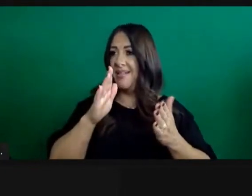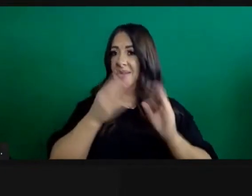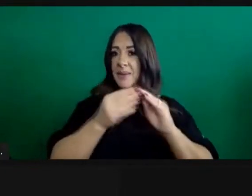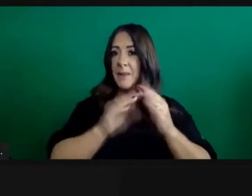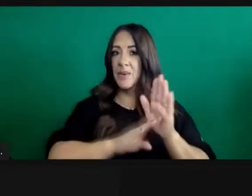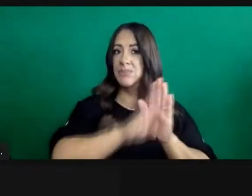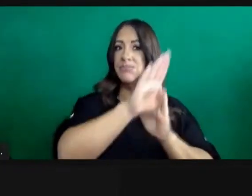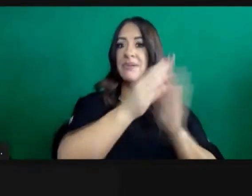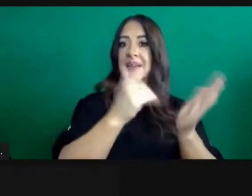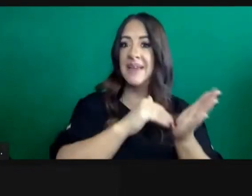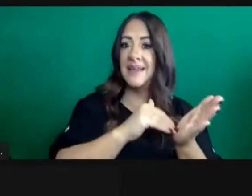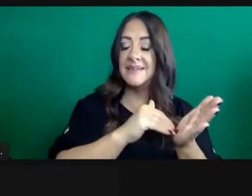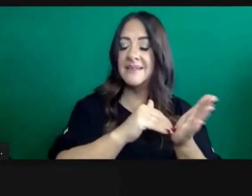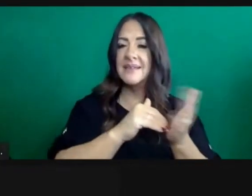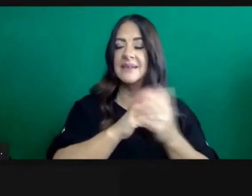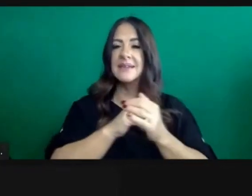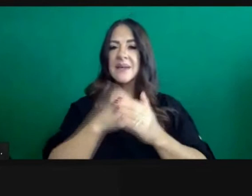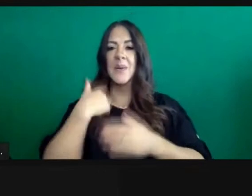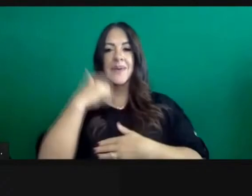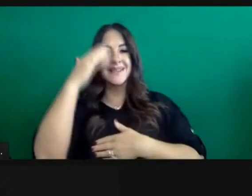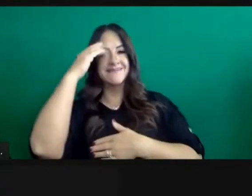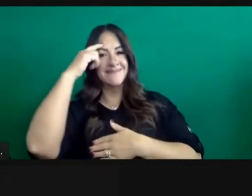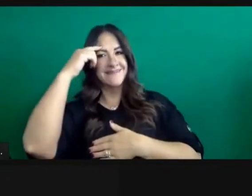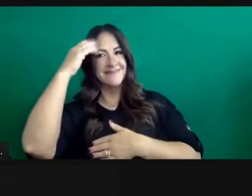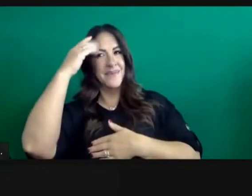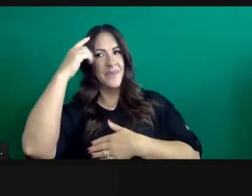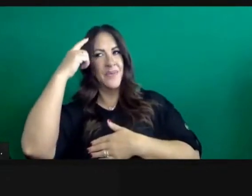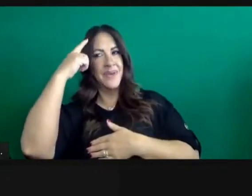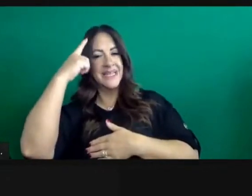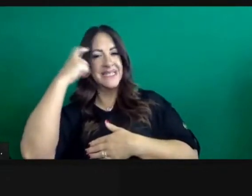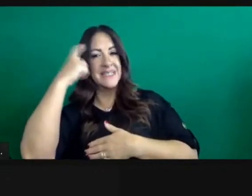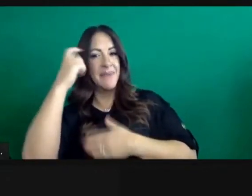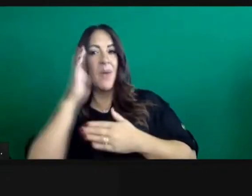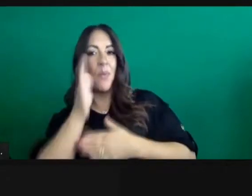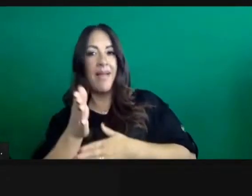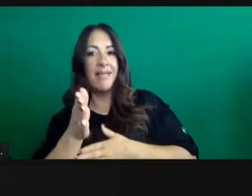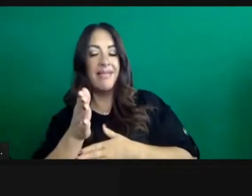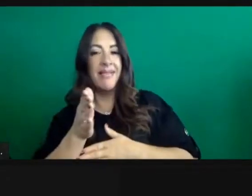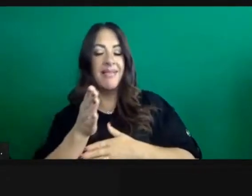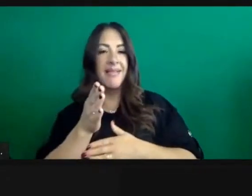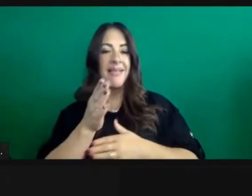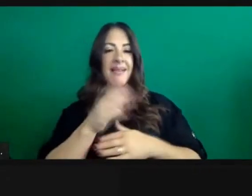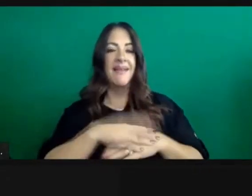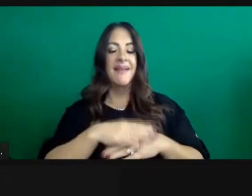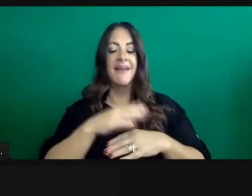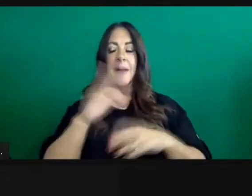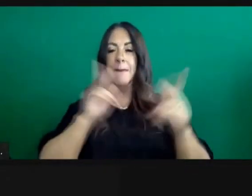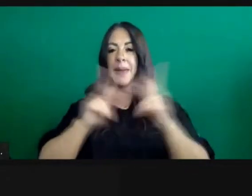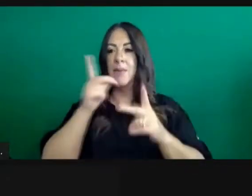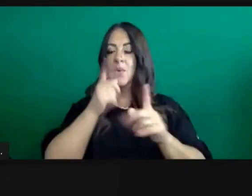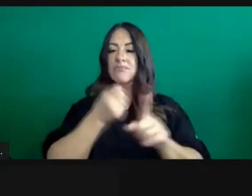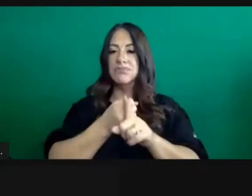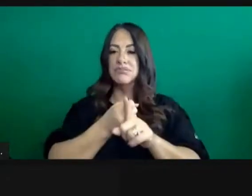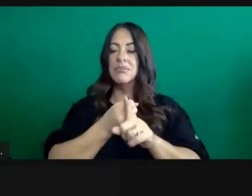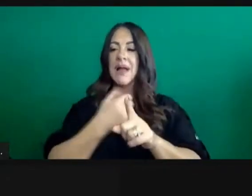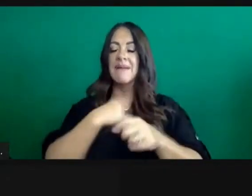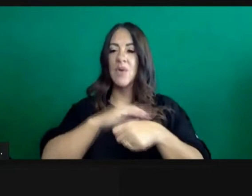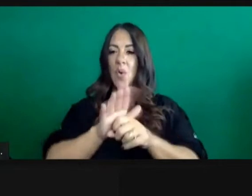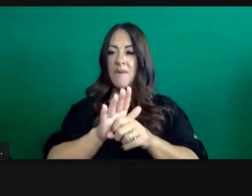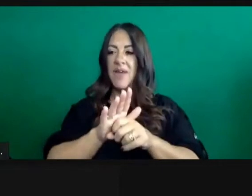see a significant higher number of cases than we have today of individuals with COVID who need hospitals,